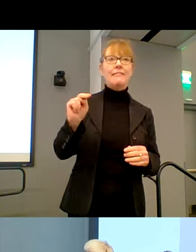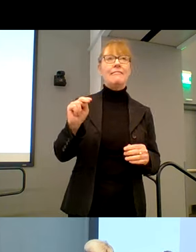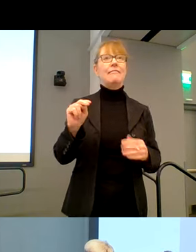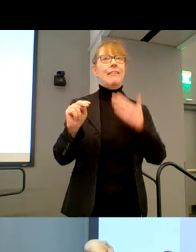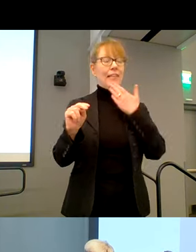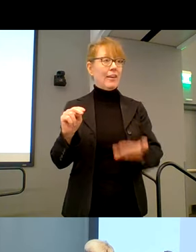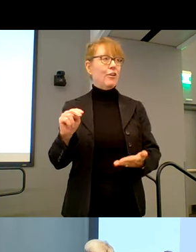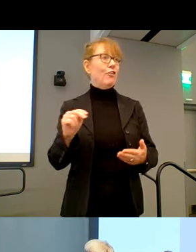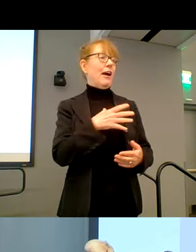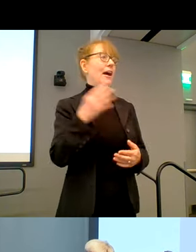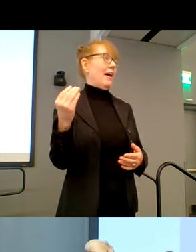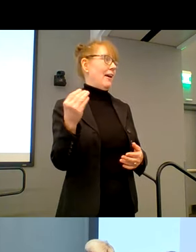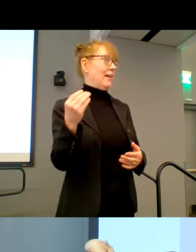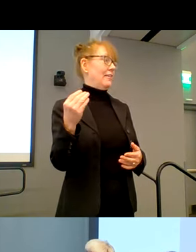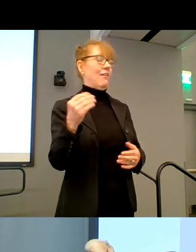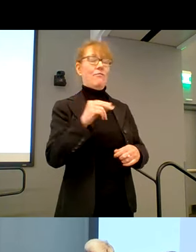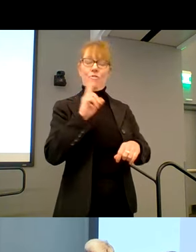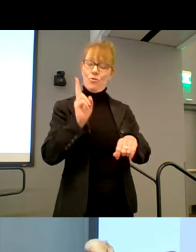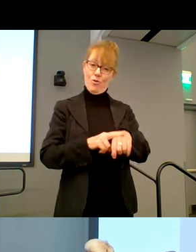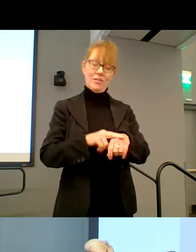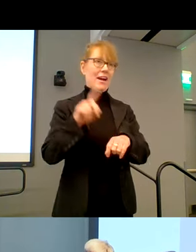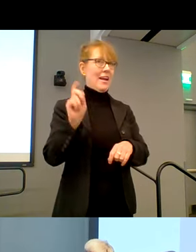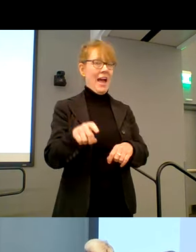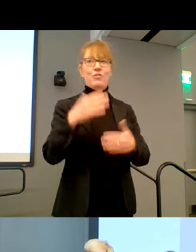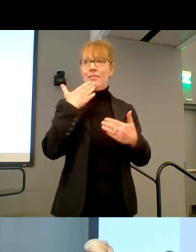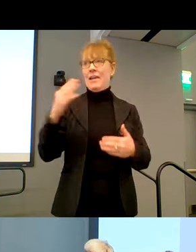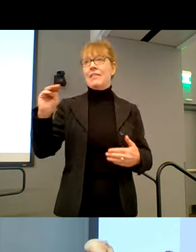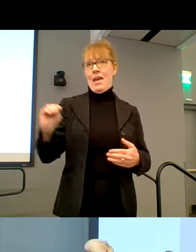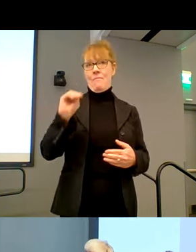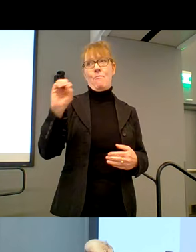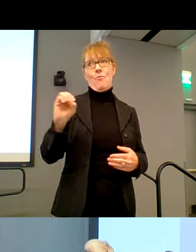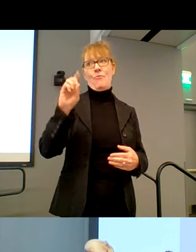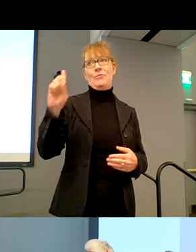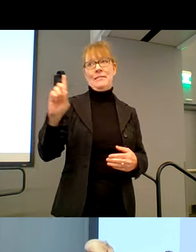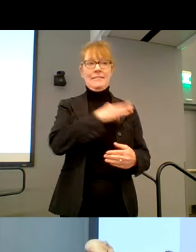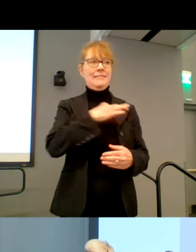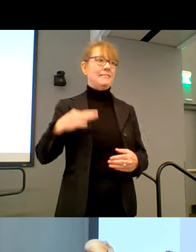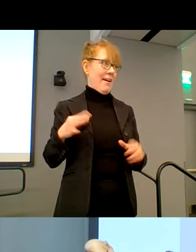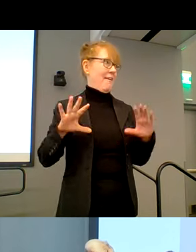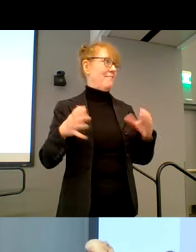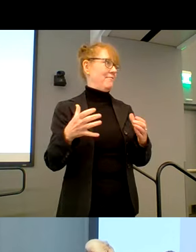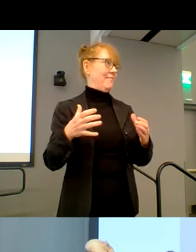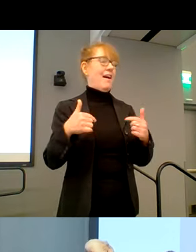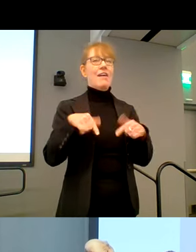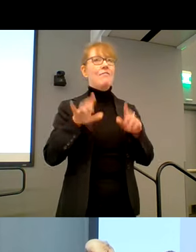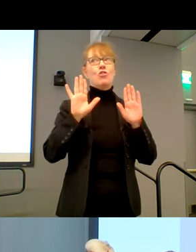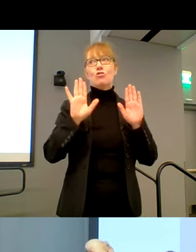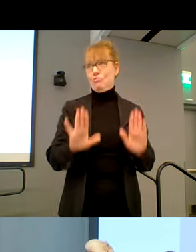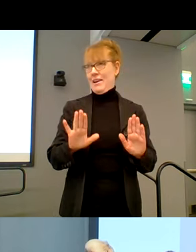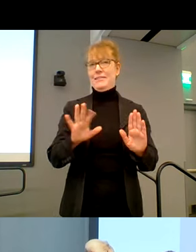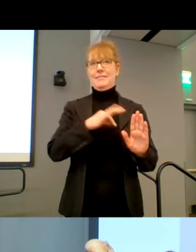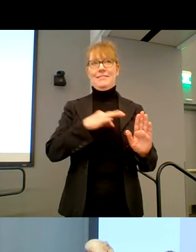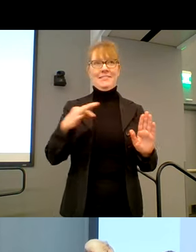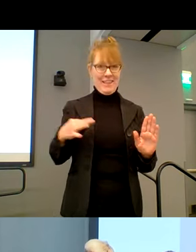And of course, I have to thank the MOD staff. I have a great staff.